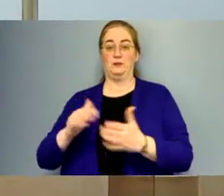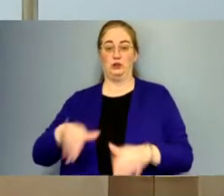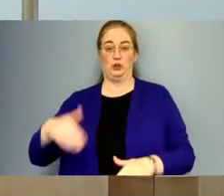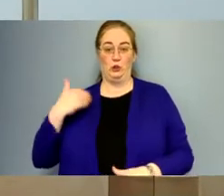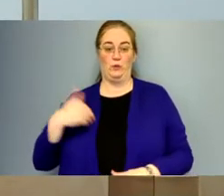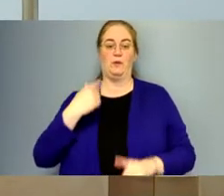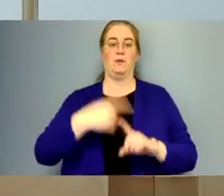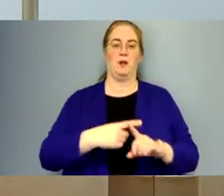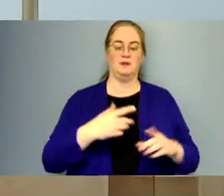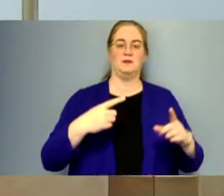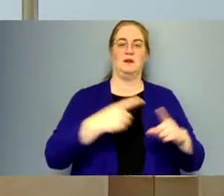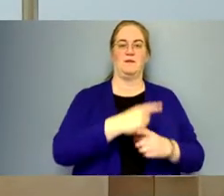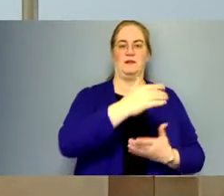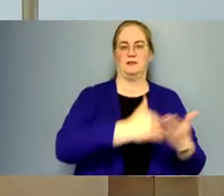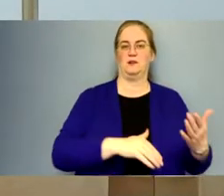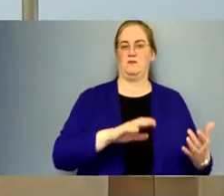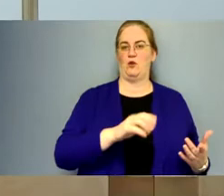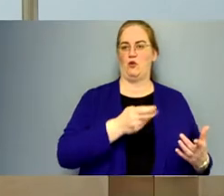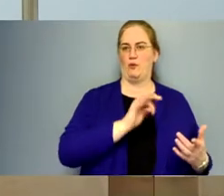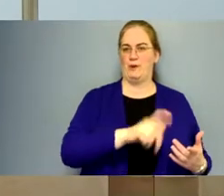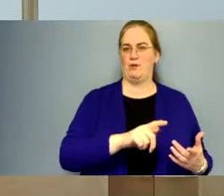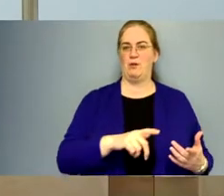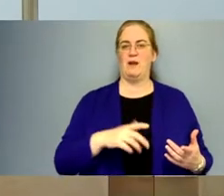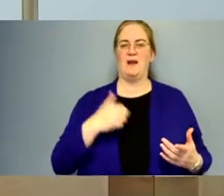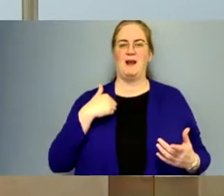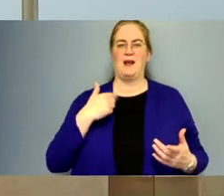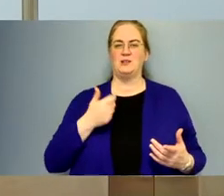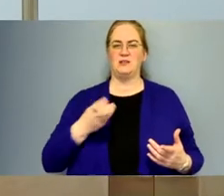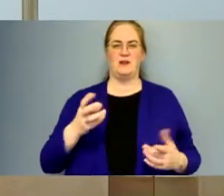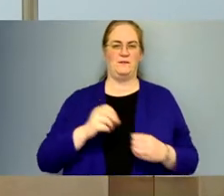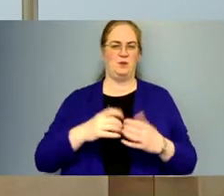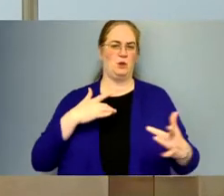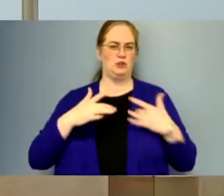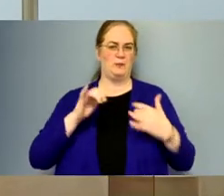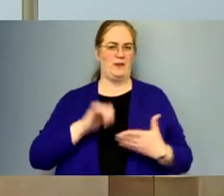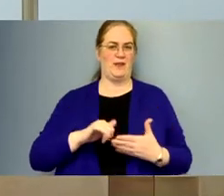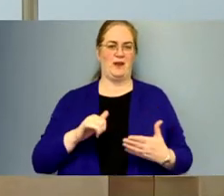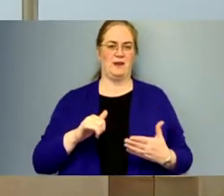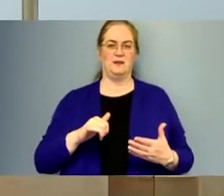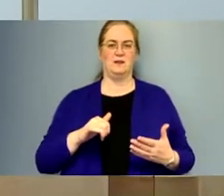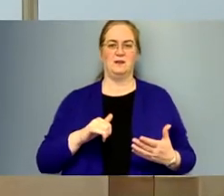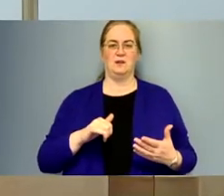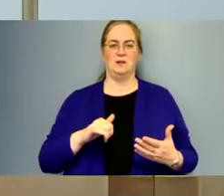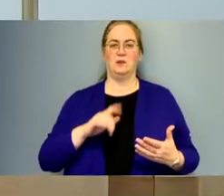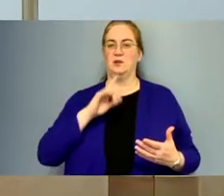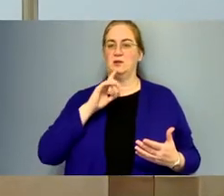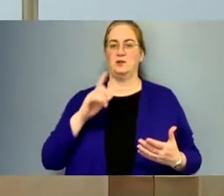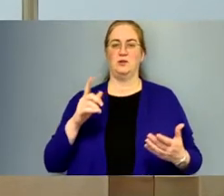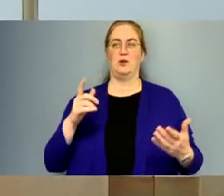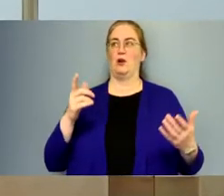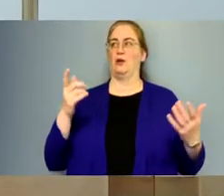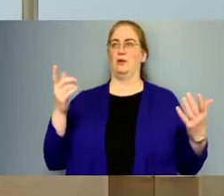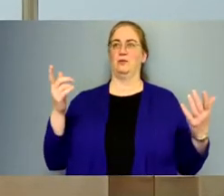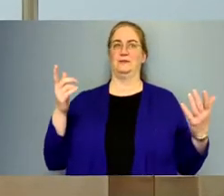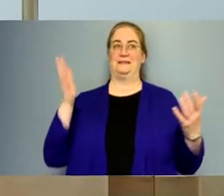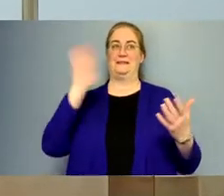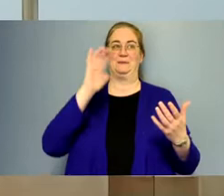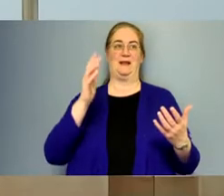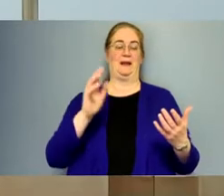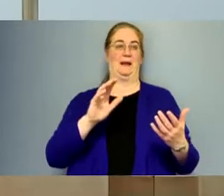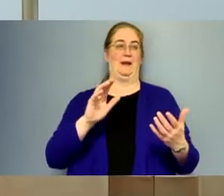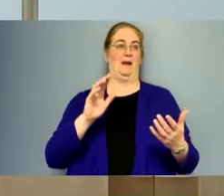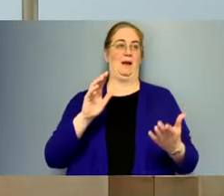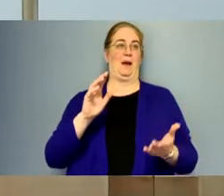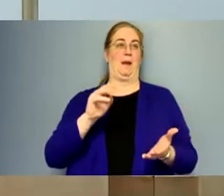as well as the conflict list for criminal. And I've had just a couple of concerns about that. First of all, there is a million lawyers, it seems like in this